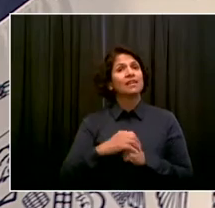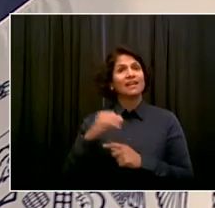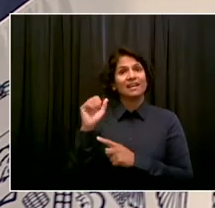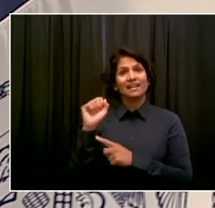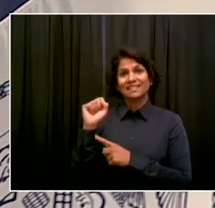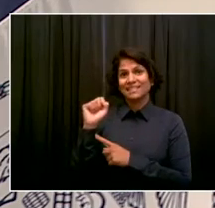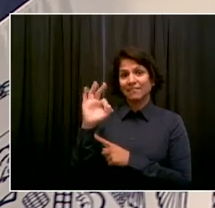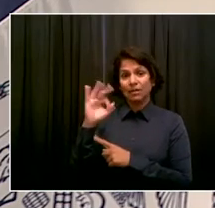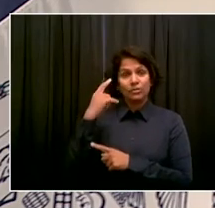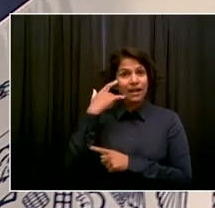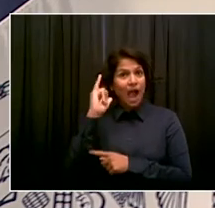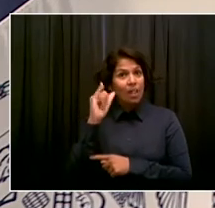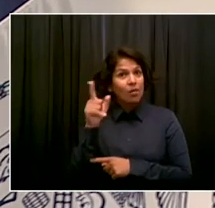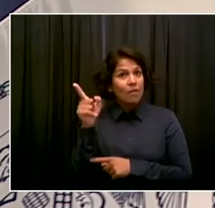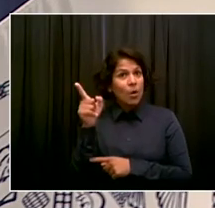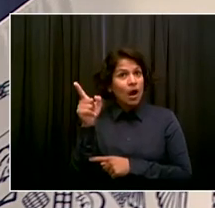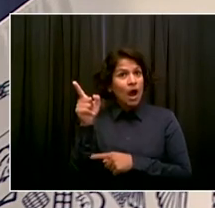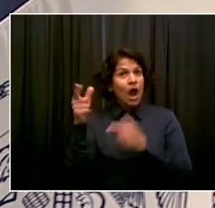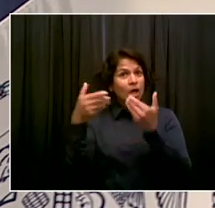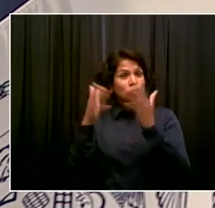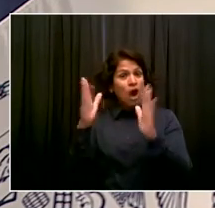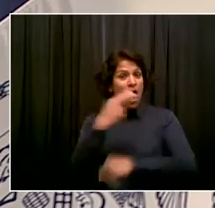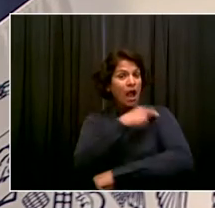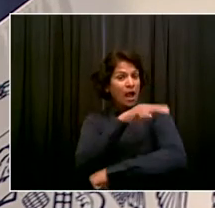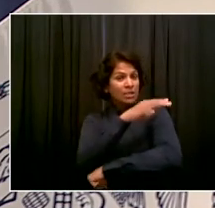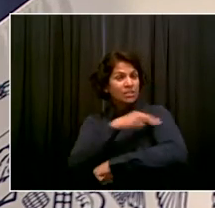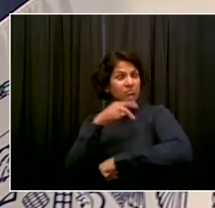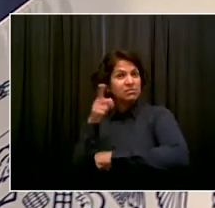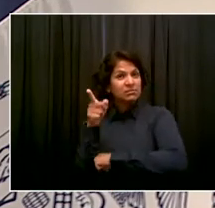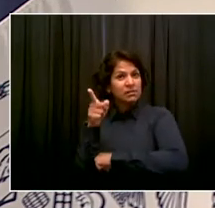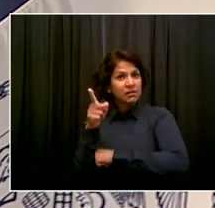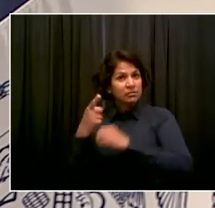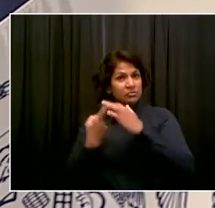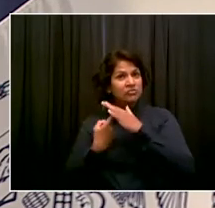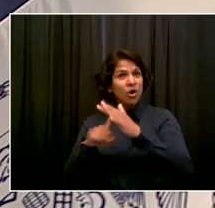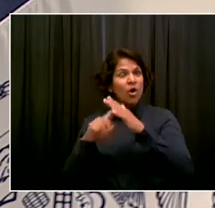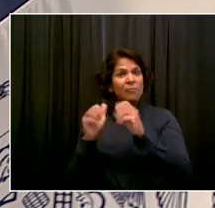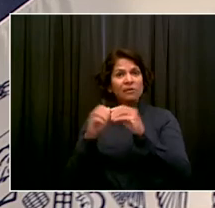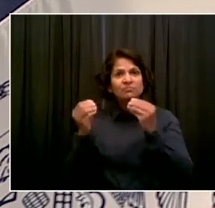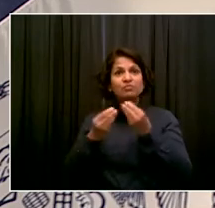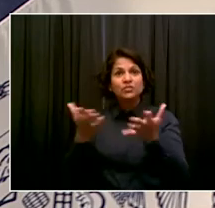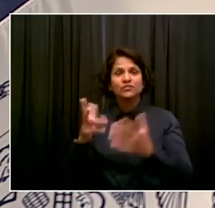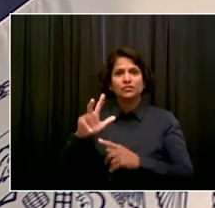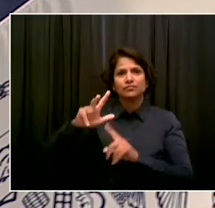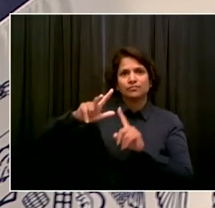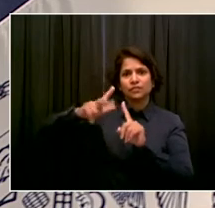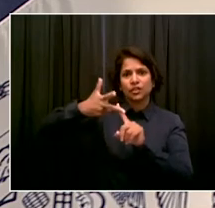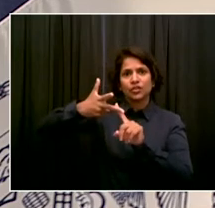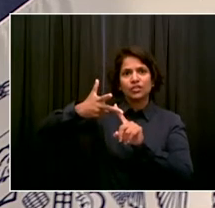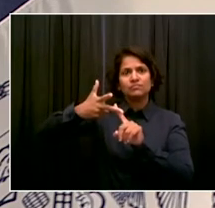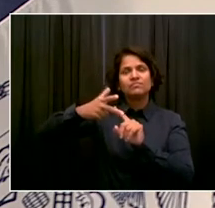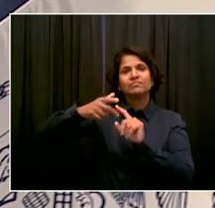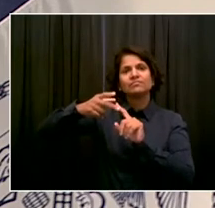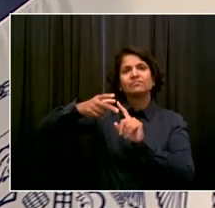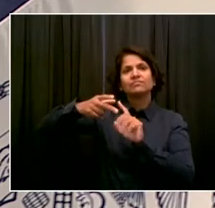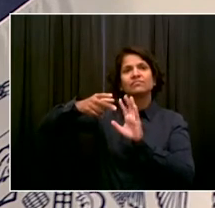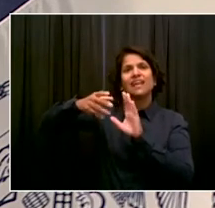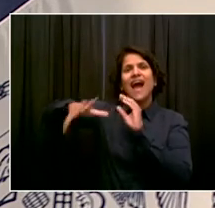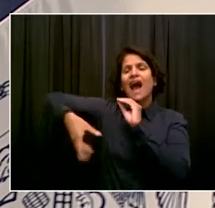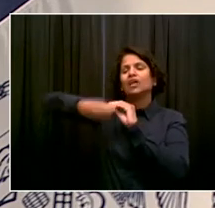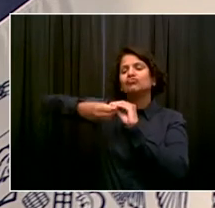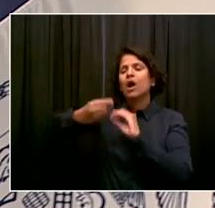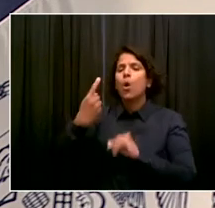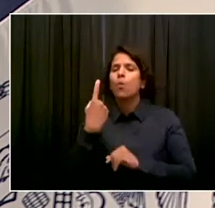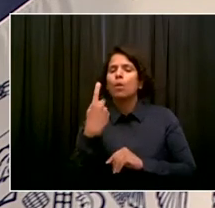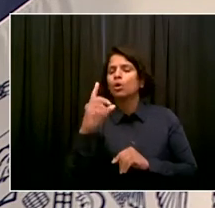giving booster shots, mRNA booster shots, to people who took the Johnson & Johnson vaccine. I know that you took the Johnson & Johnson